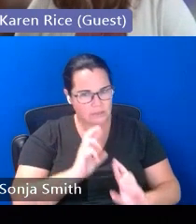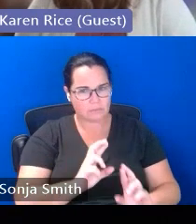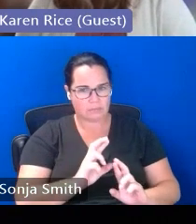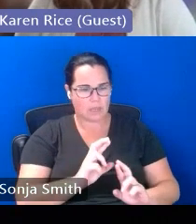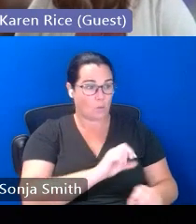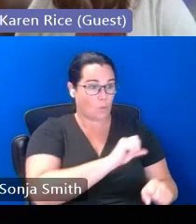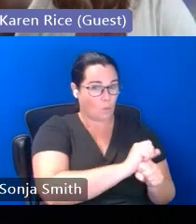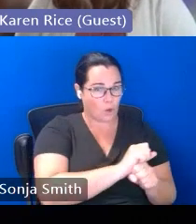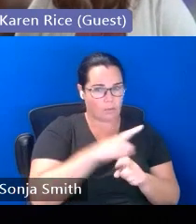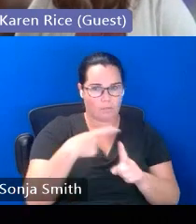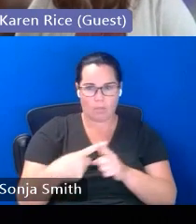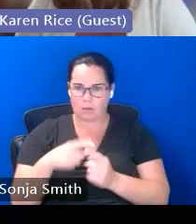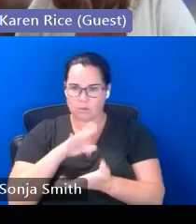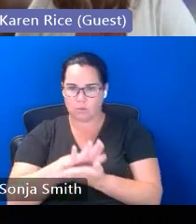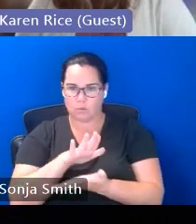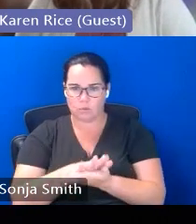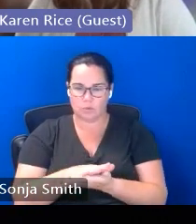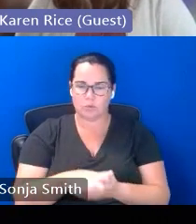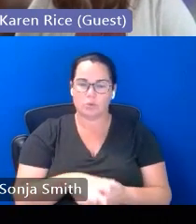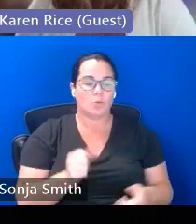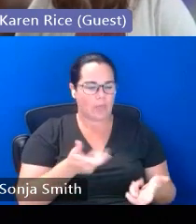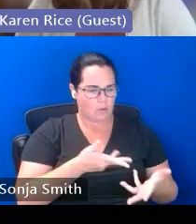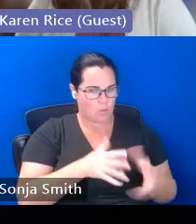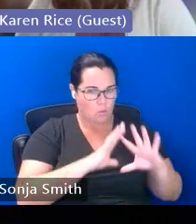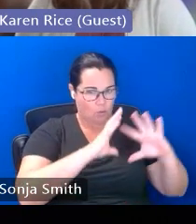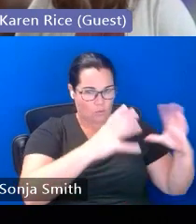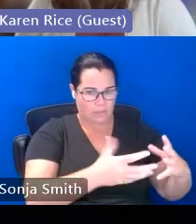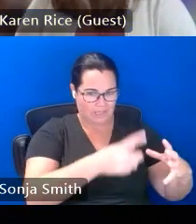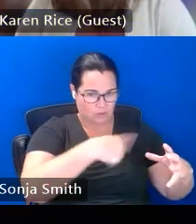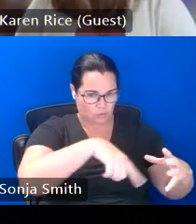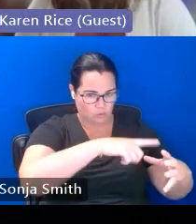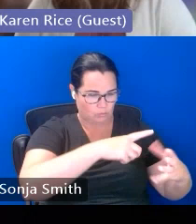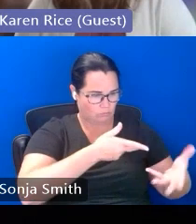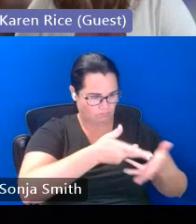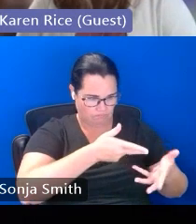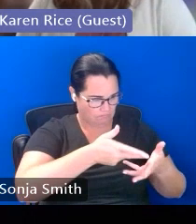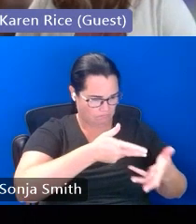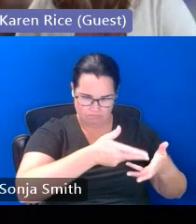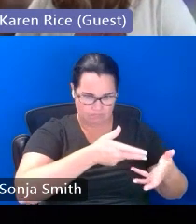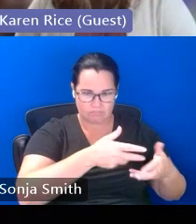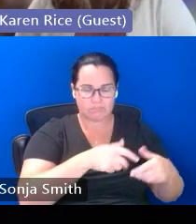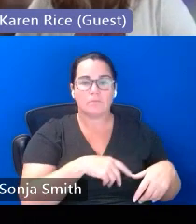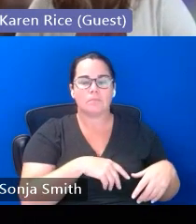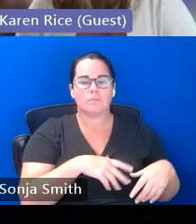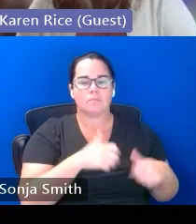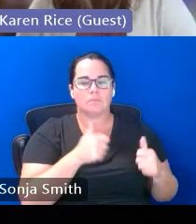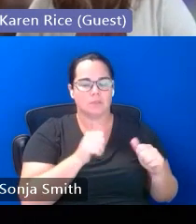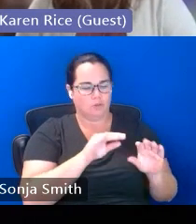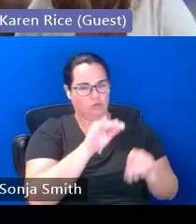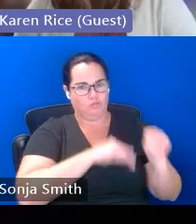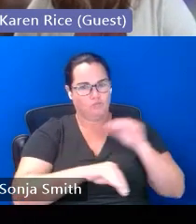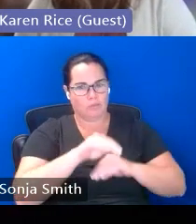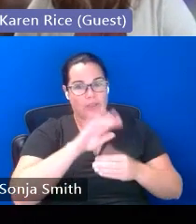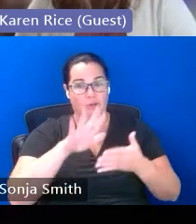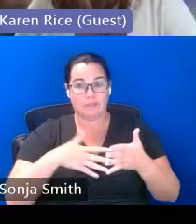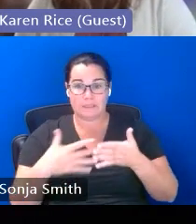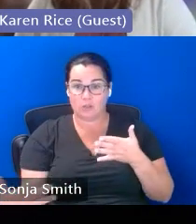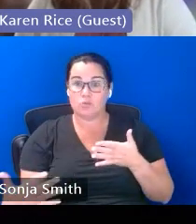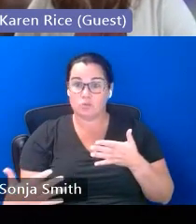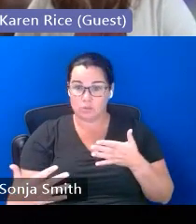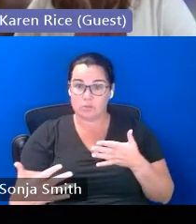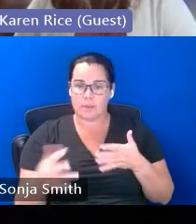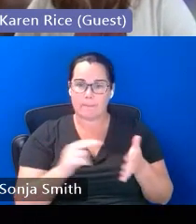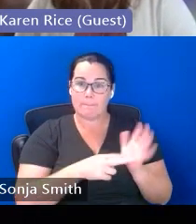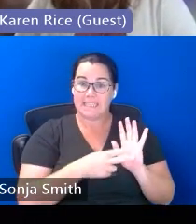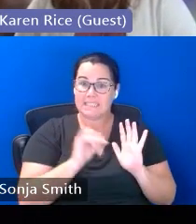so they worked with this particular population of youth to arrange their schedules in such a way that if students